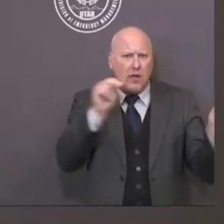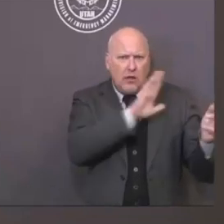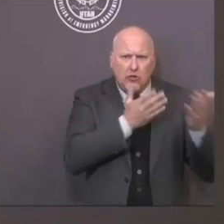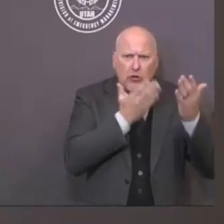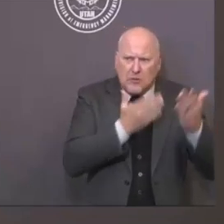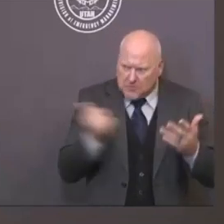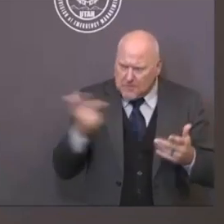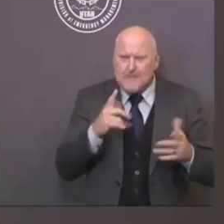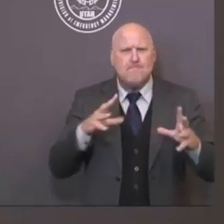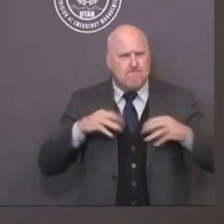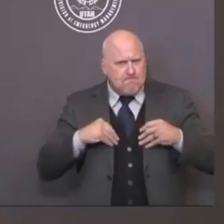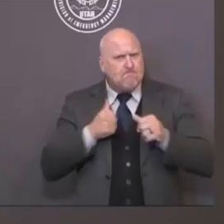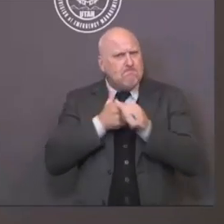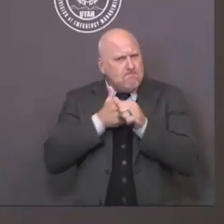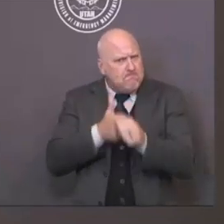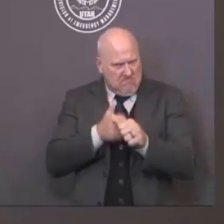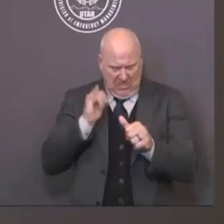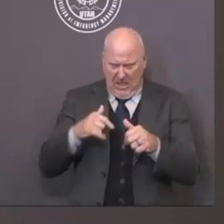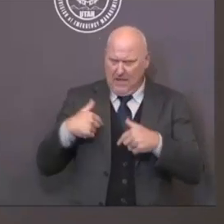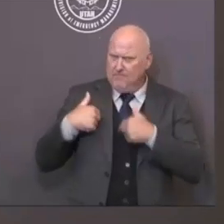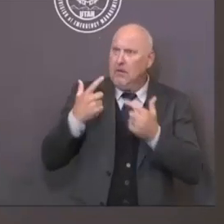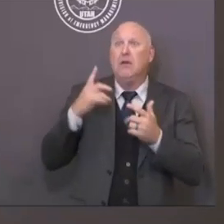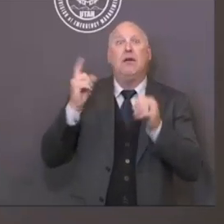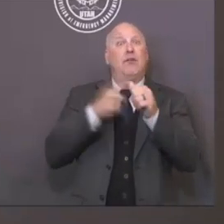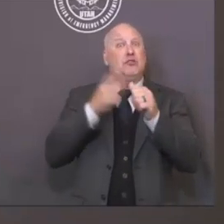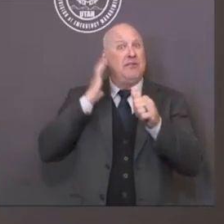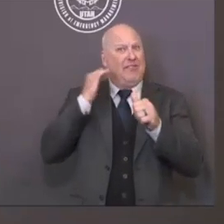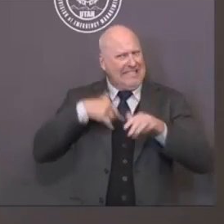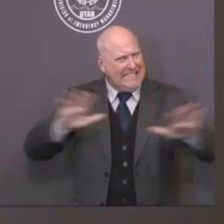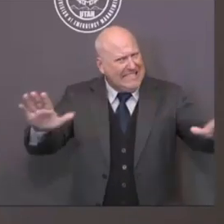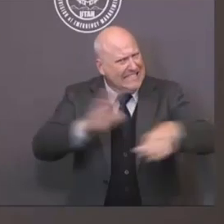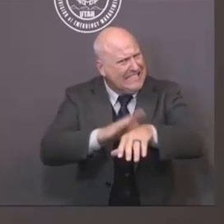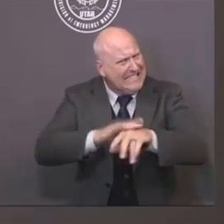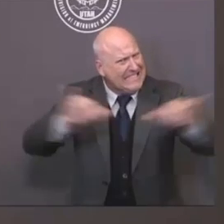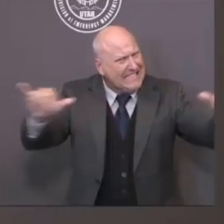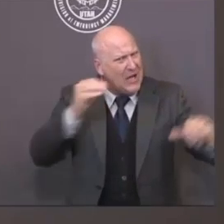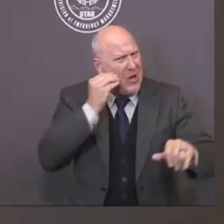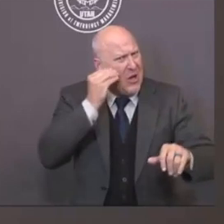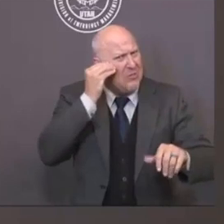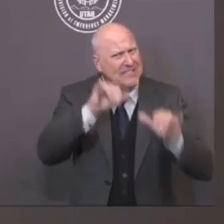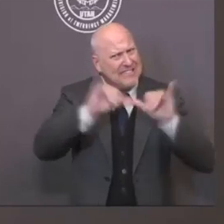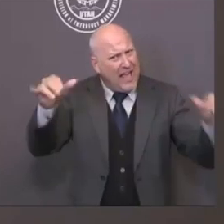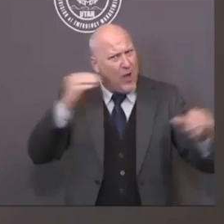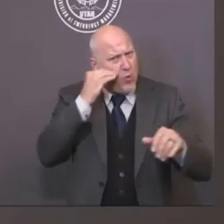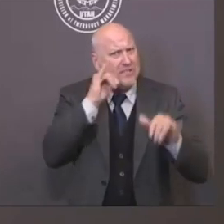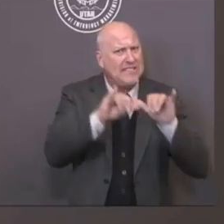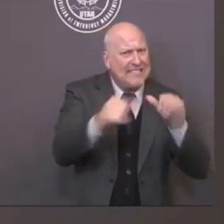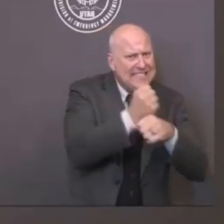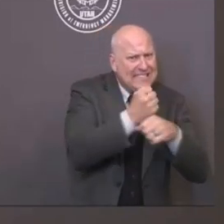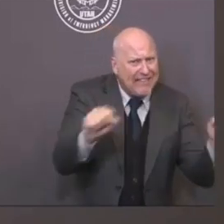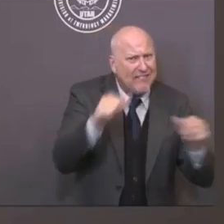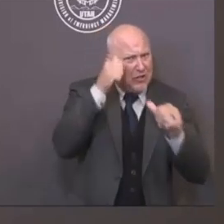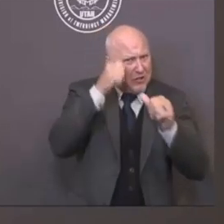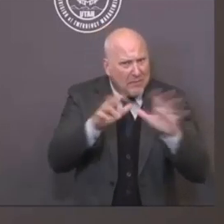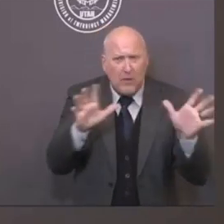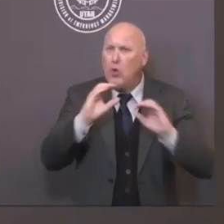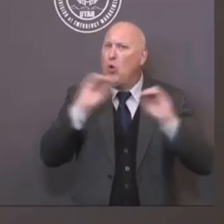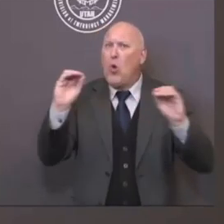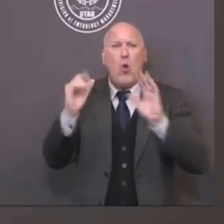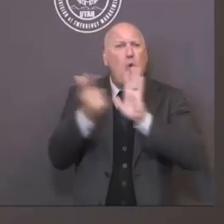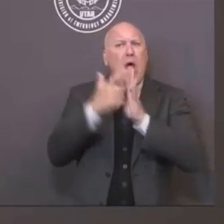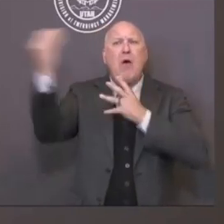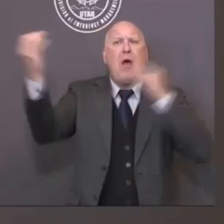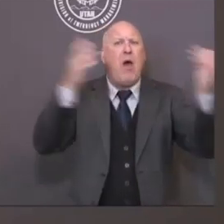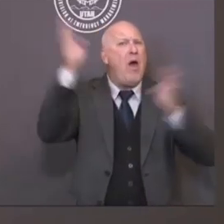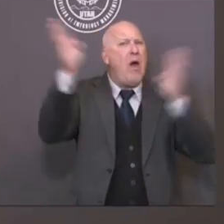stay safe. We restricted travel. People sacrificed and curtailed a lot of their activities to